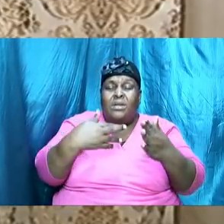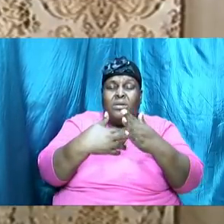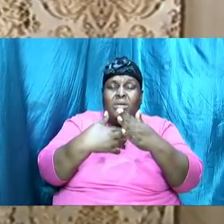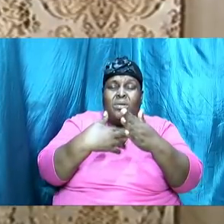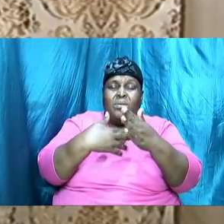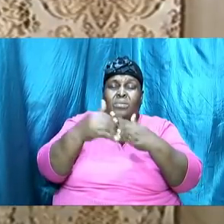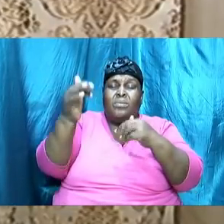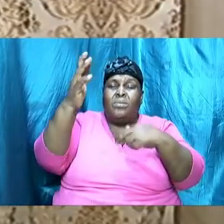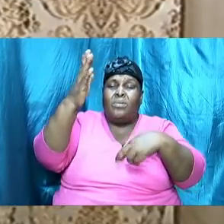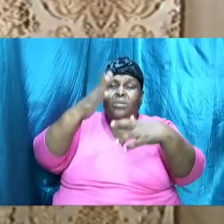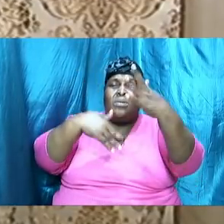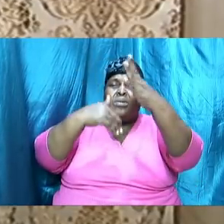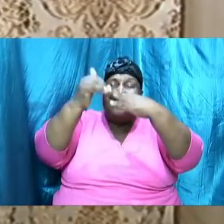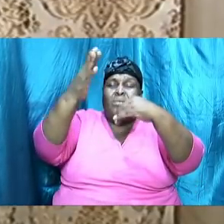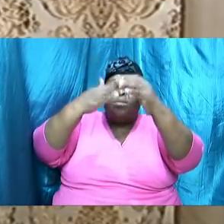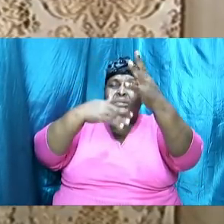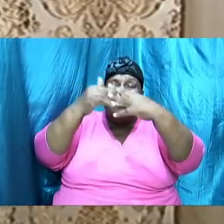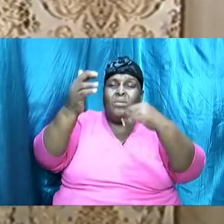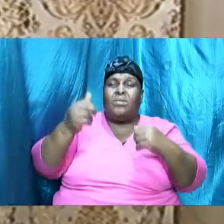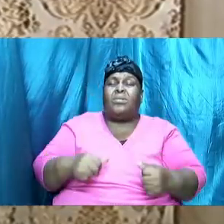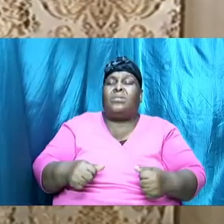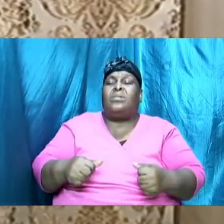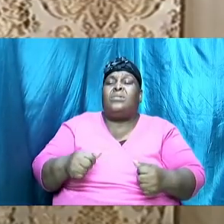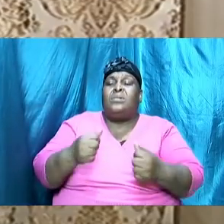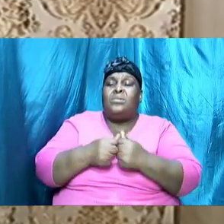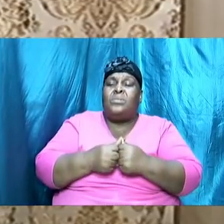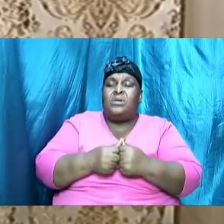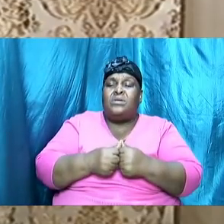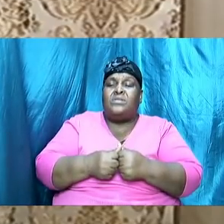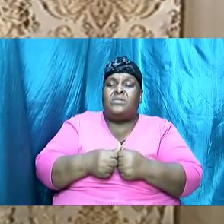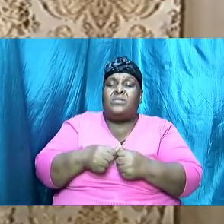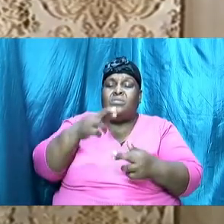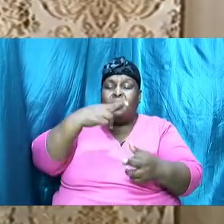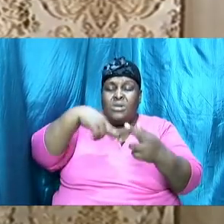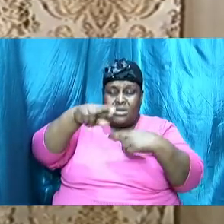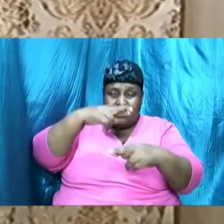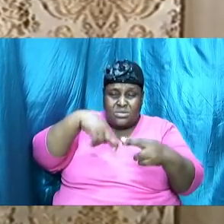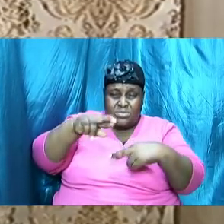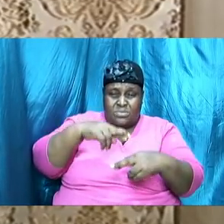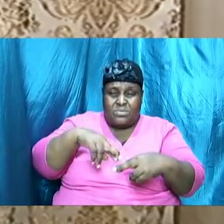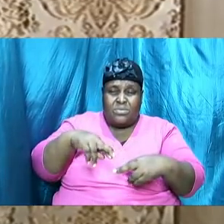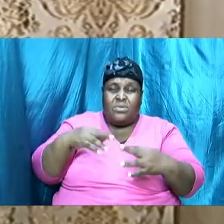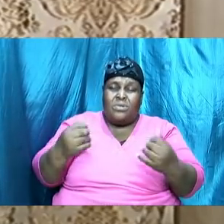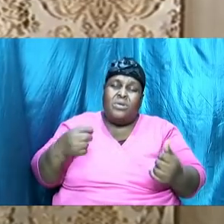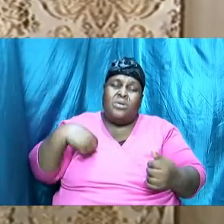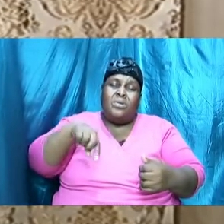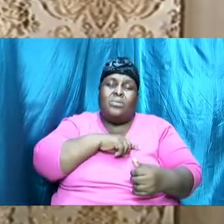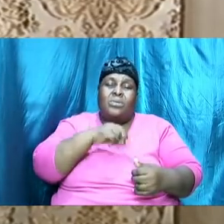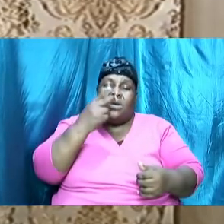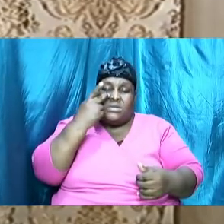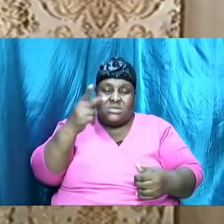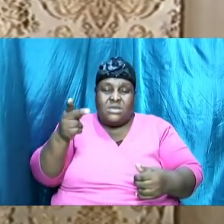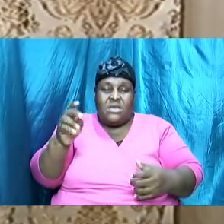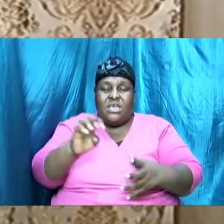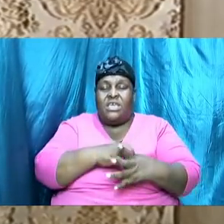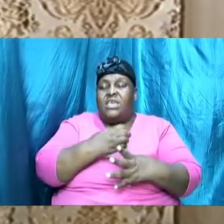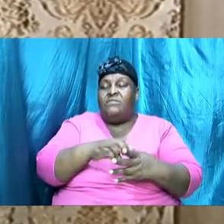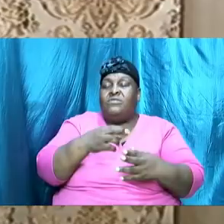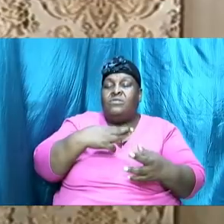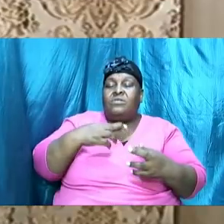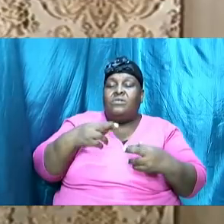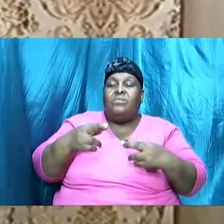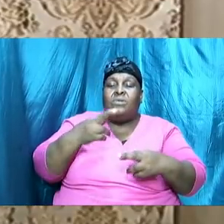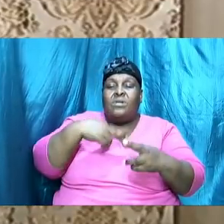reconstituting of the relationship so we see that even with our relationship with God